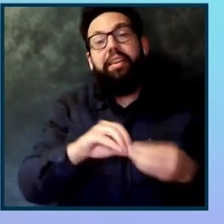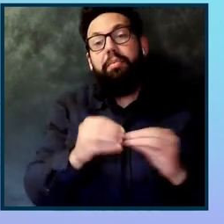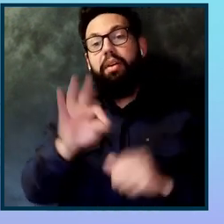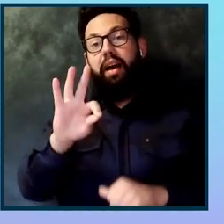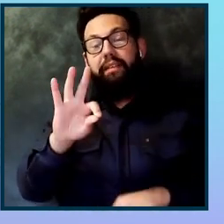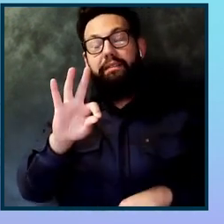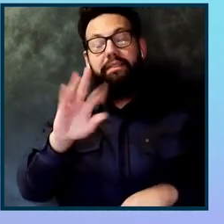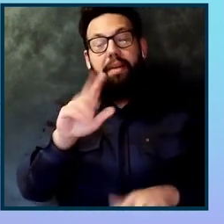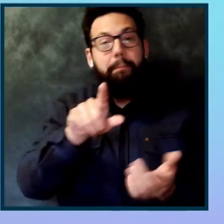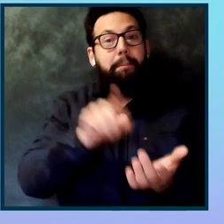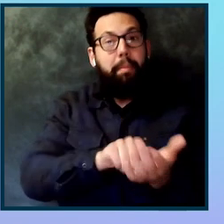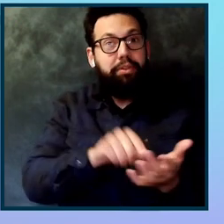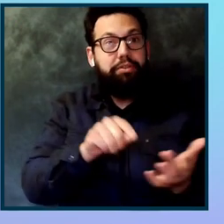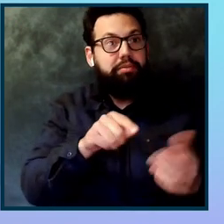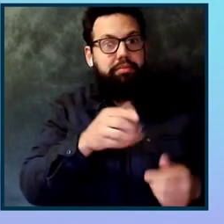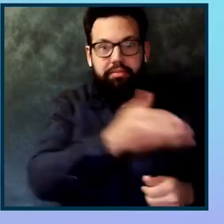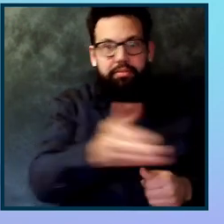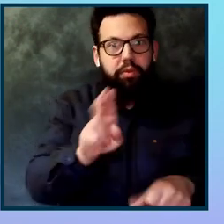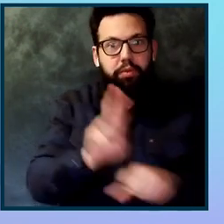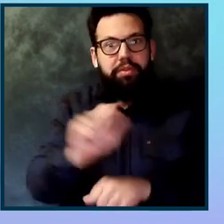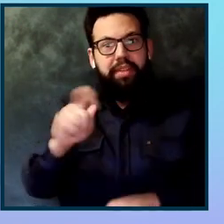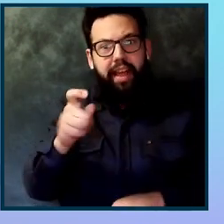AxeCore has grown by 30% over the year.